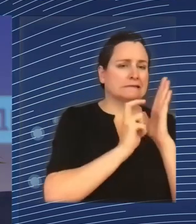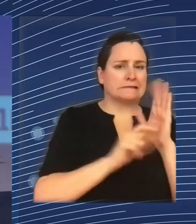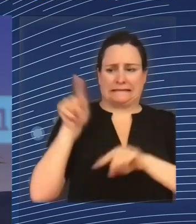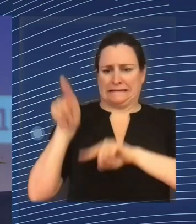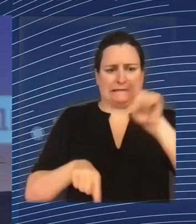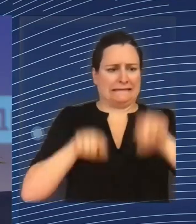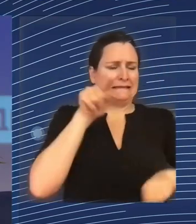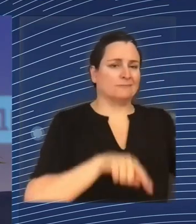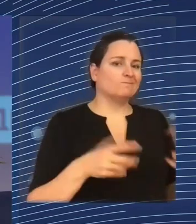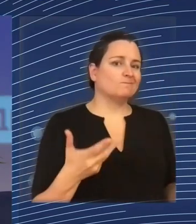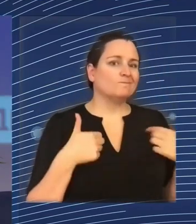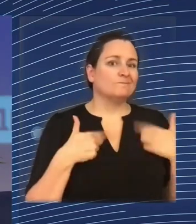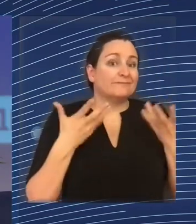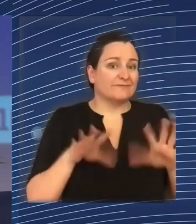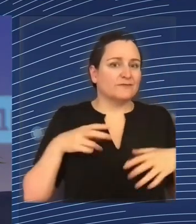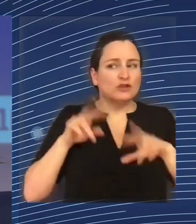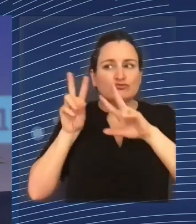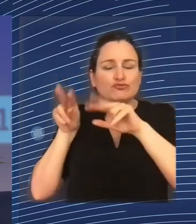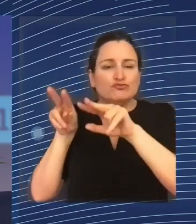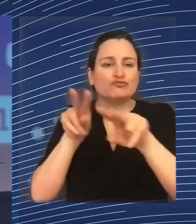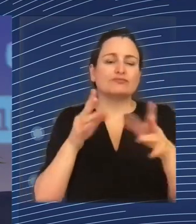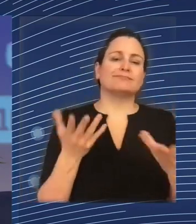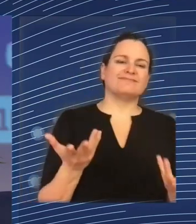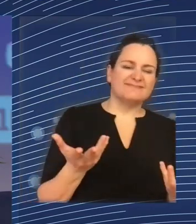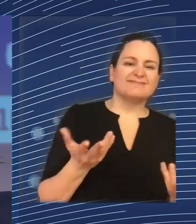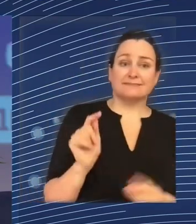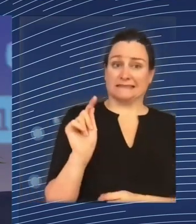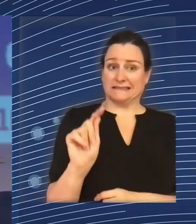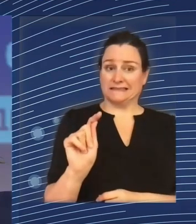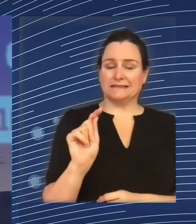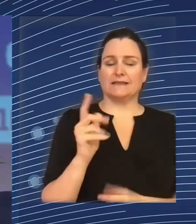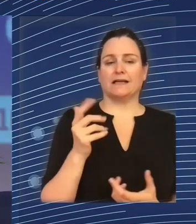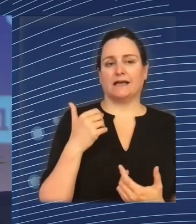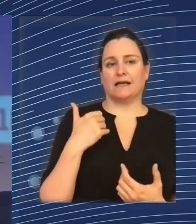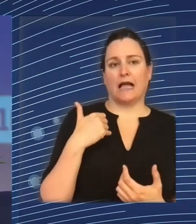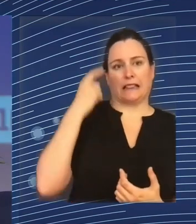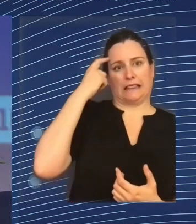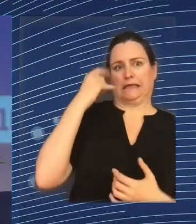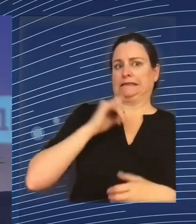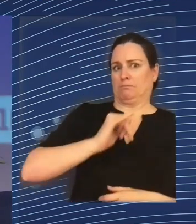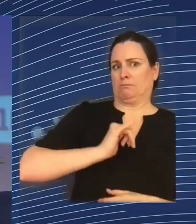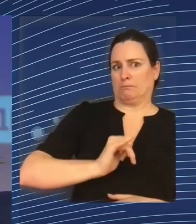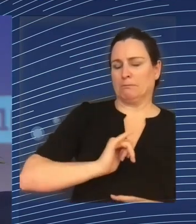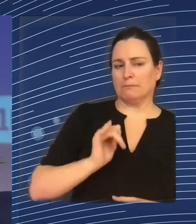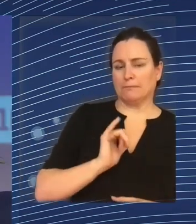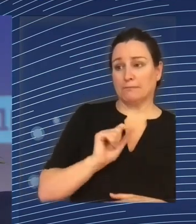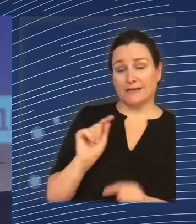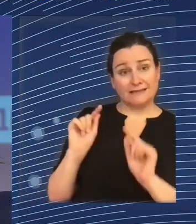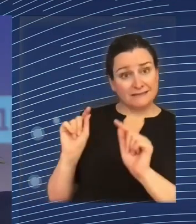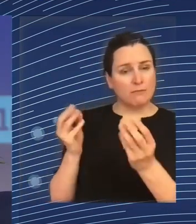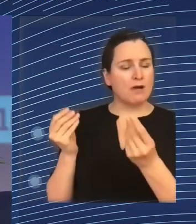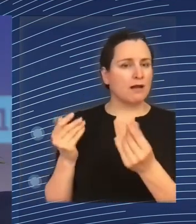have explored that, and I do agree with you that there's a huge potential that could be used here to